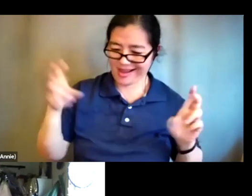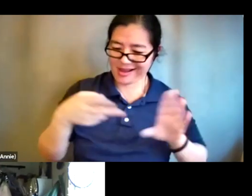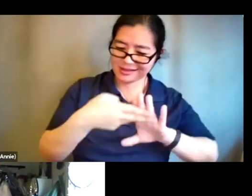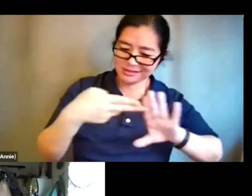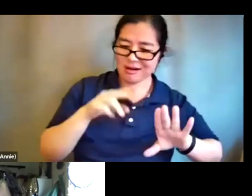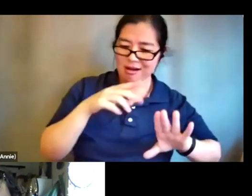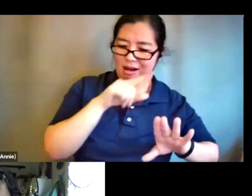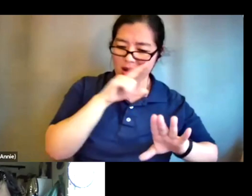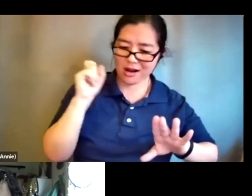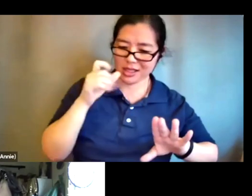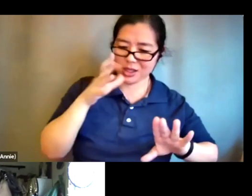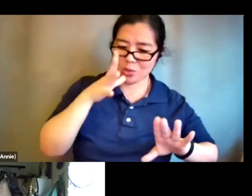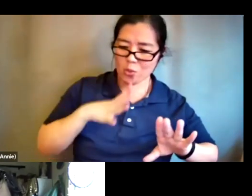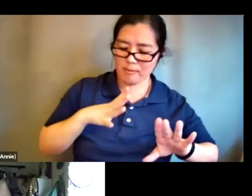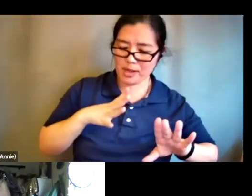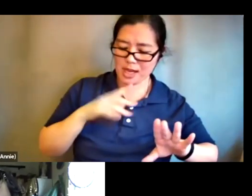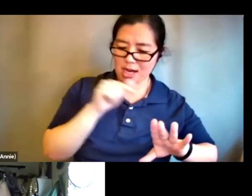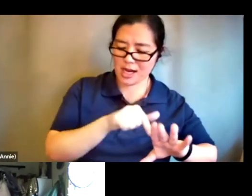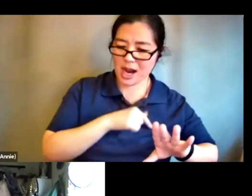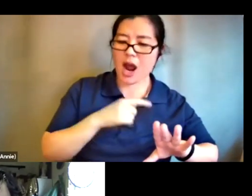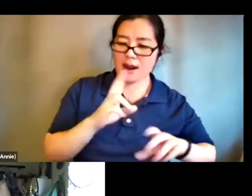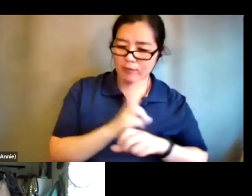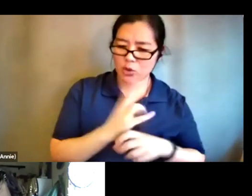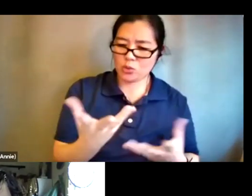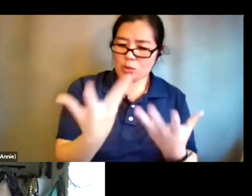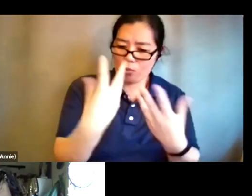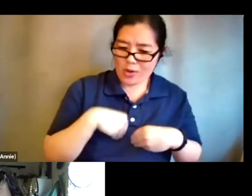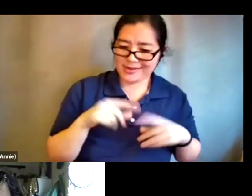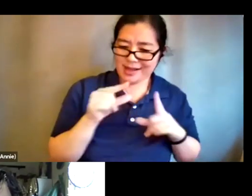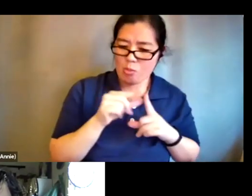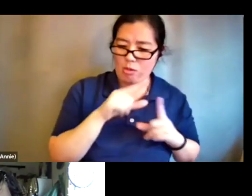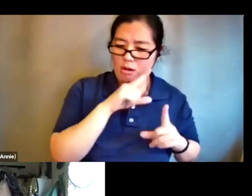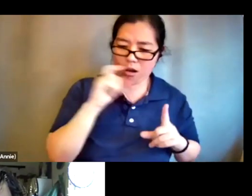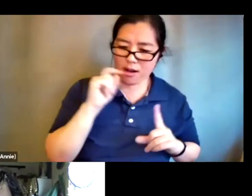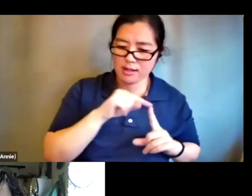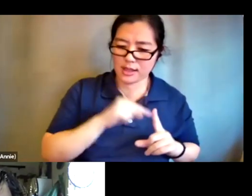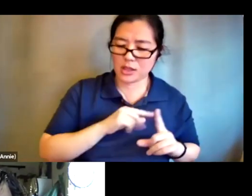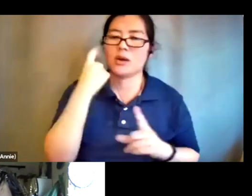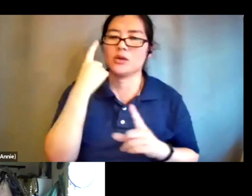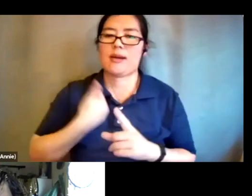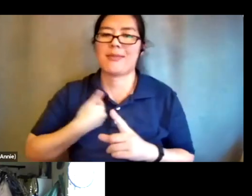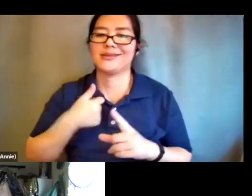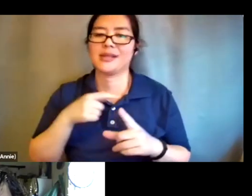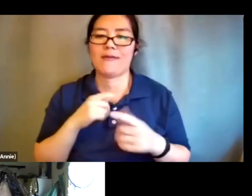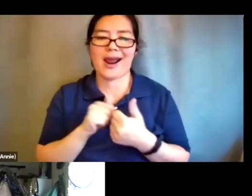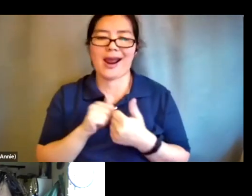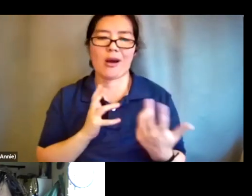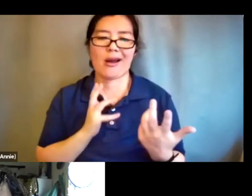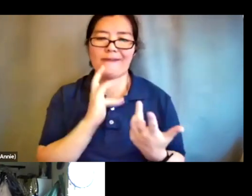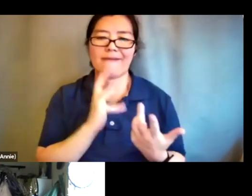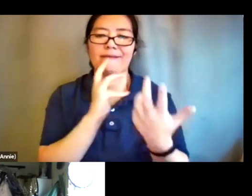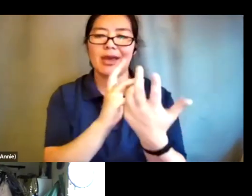inclusion even in progressive communities so nomi could you join us and